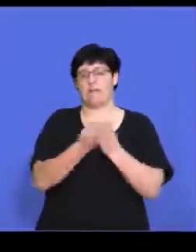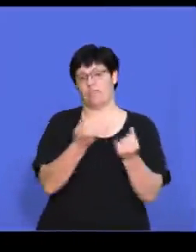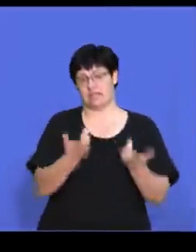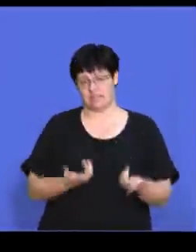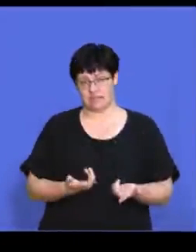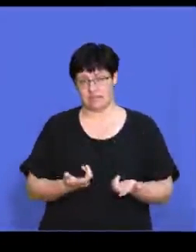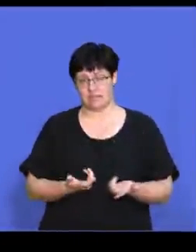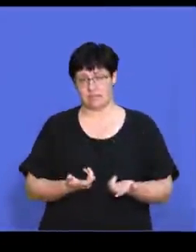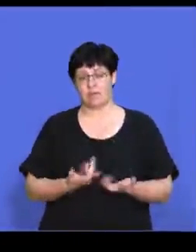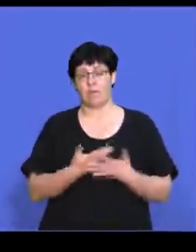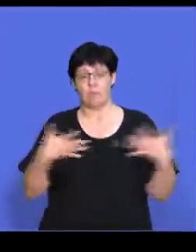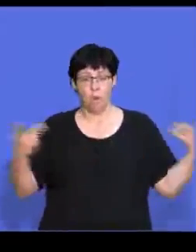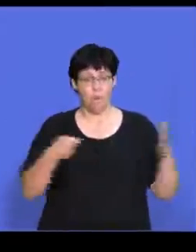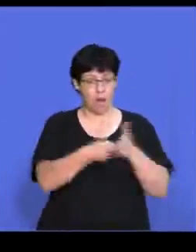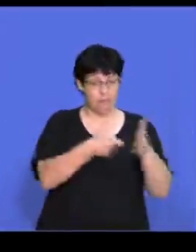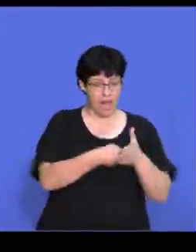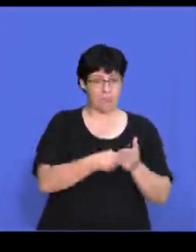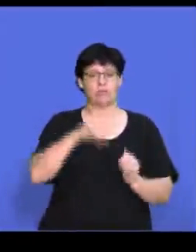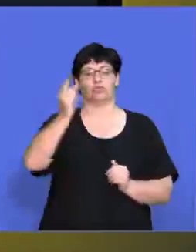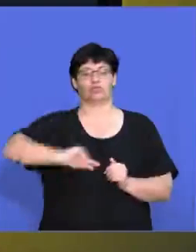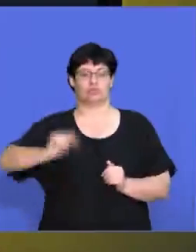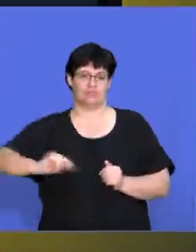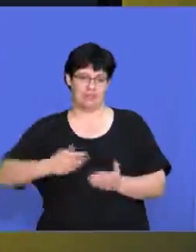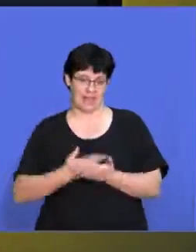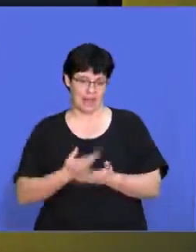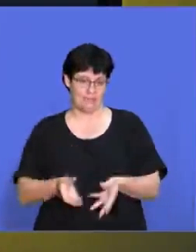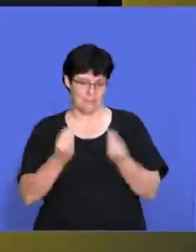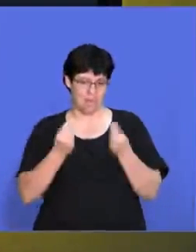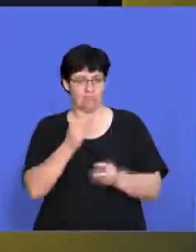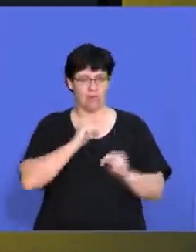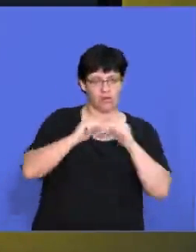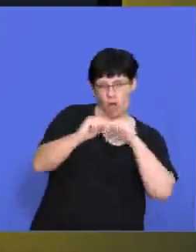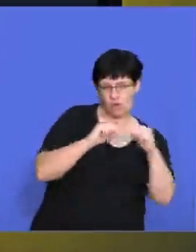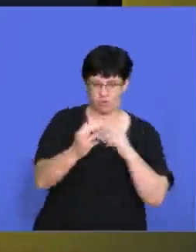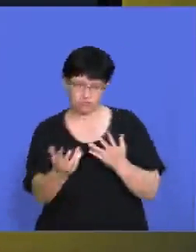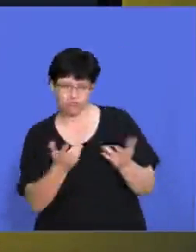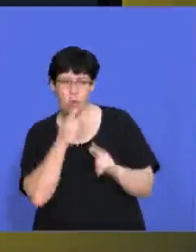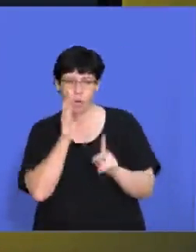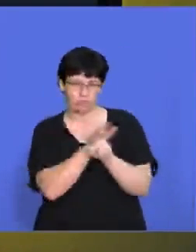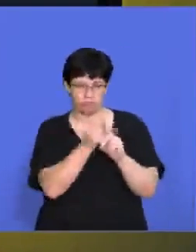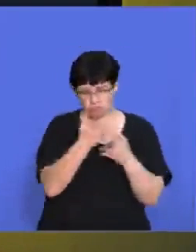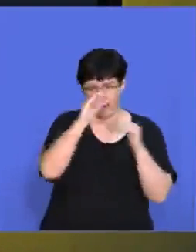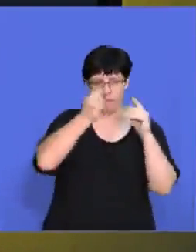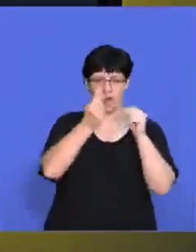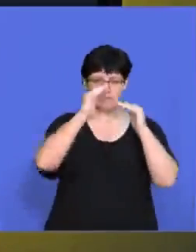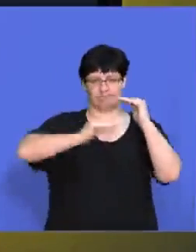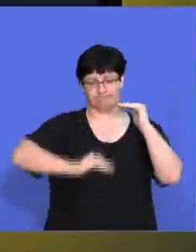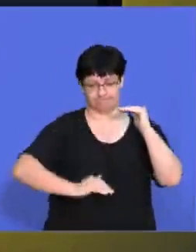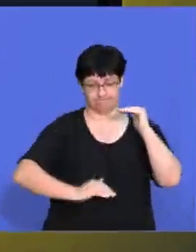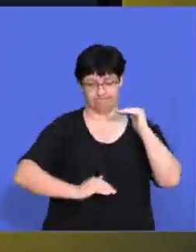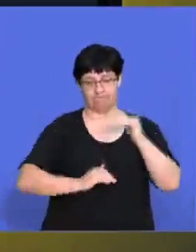The more you're buying, the cheaper you can get those products and you can negotiate the price down, which is going to